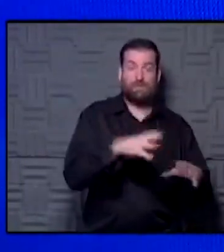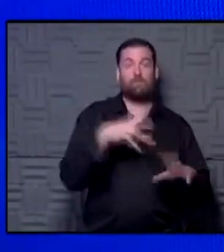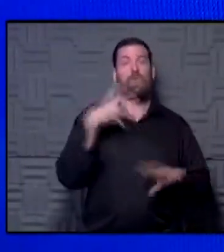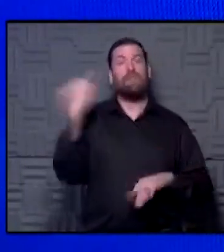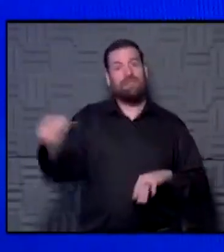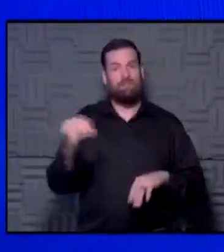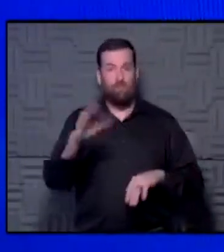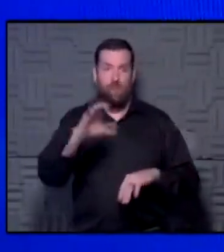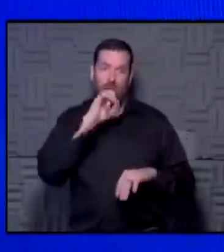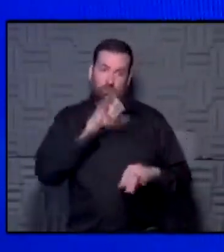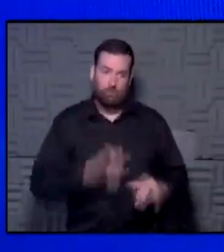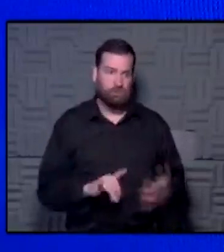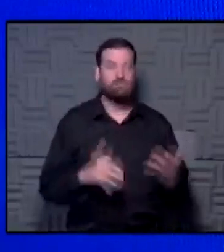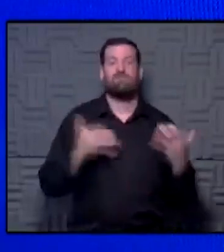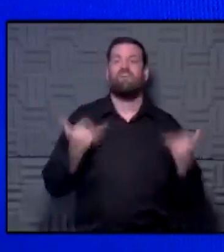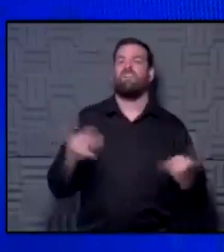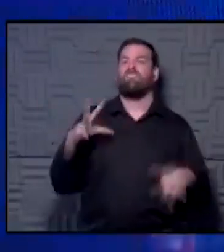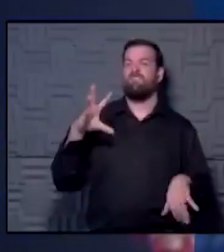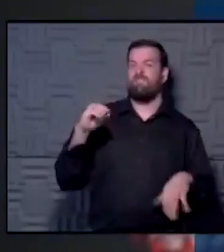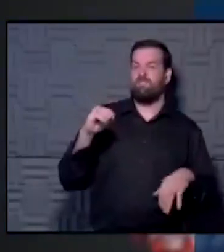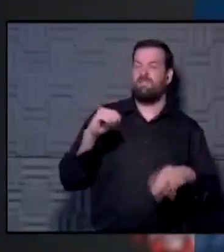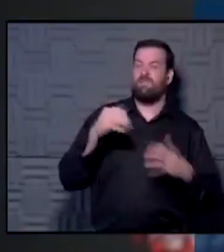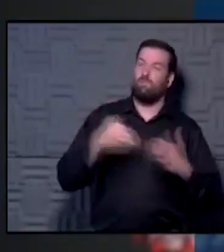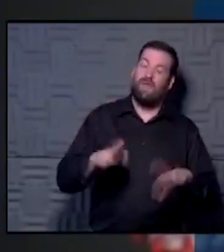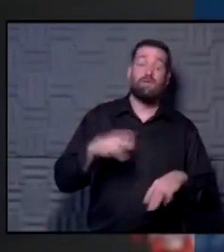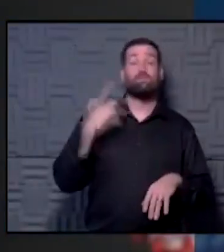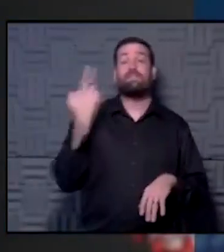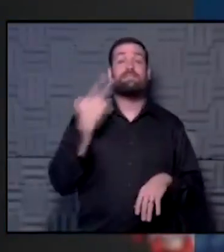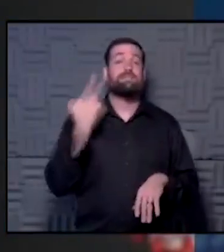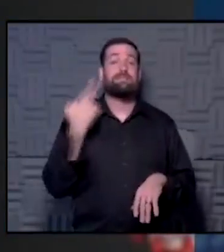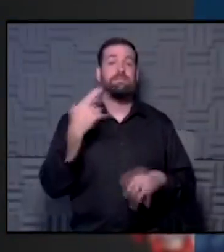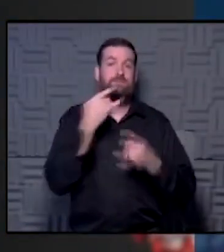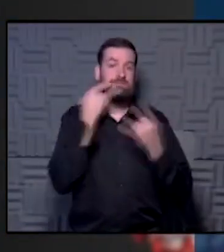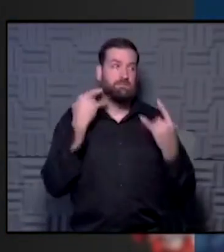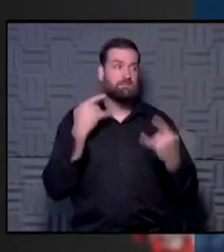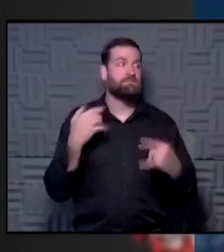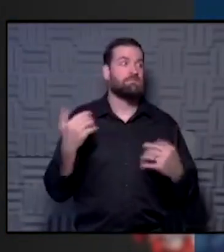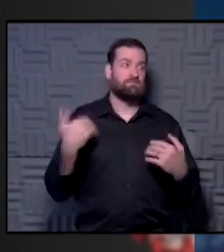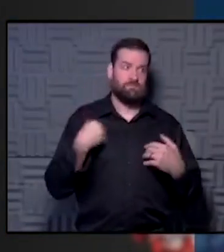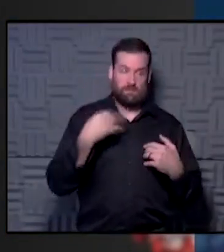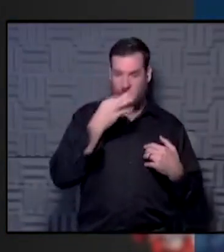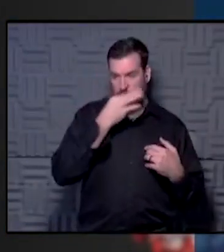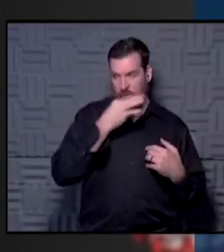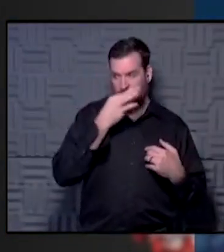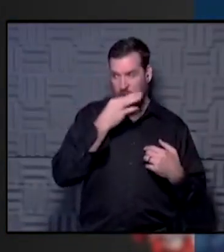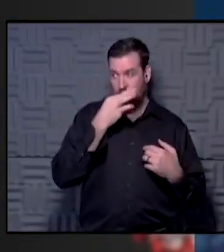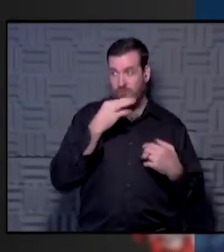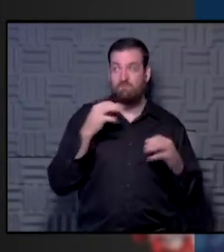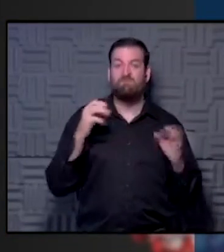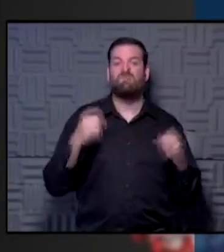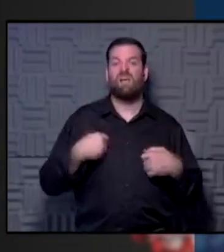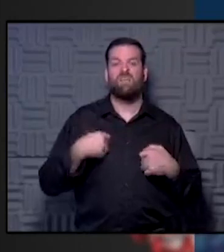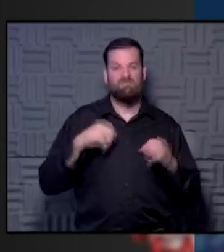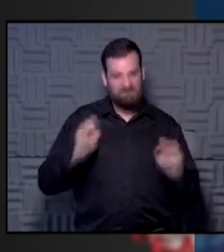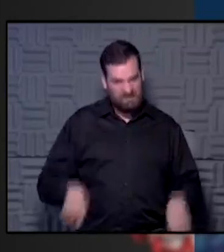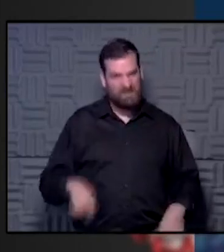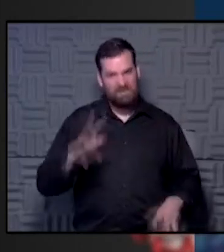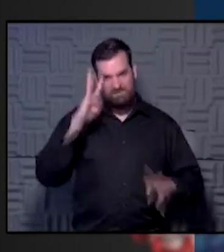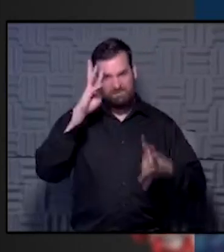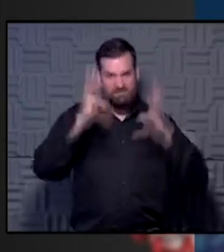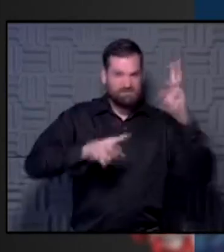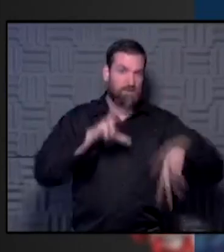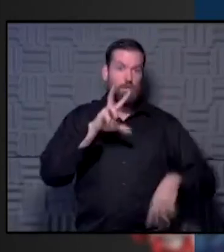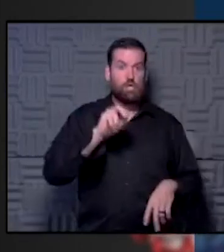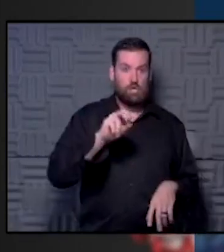reasons to wear a mask, to love your mask. And I think we're going to have those up soon. I can make up about 30 of them right now,